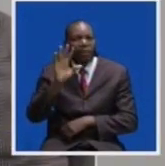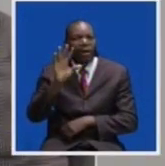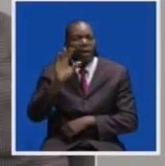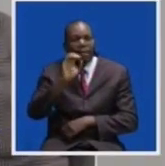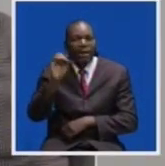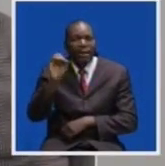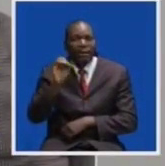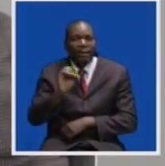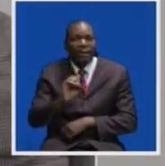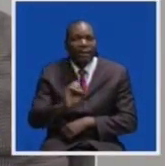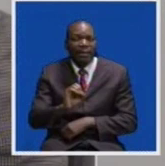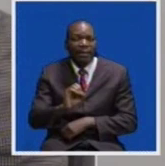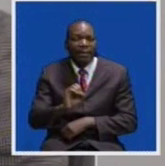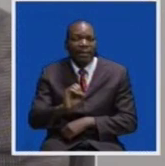percent,